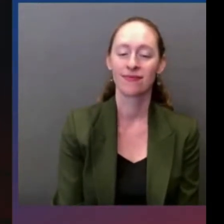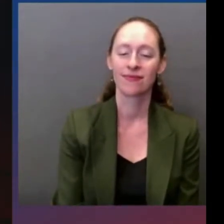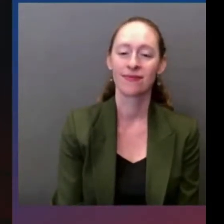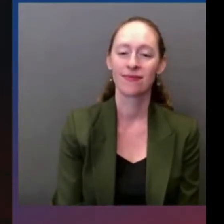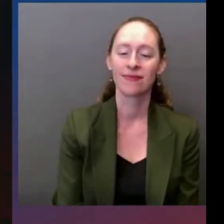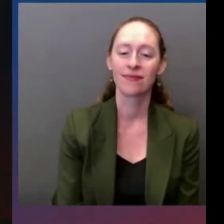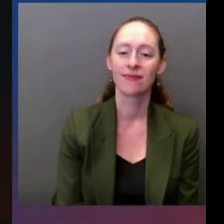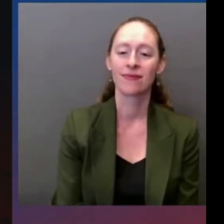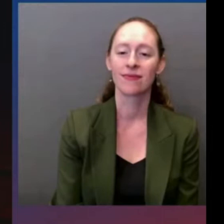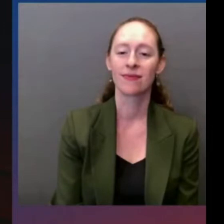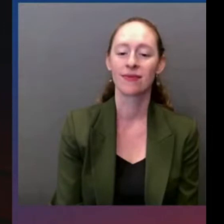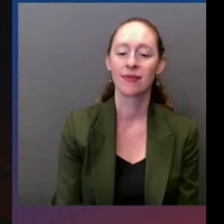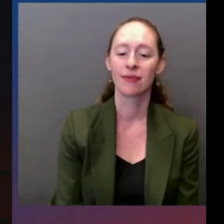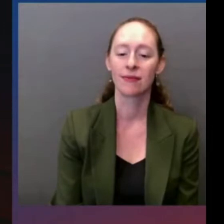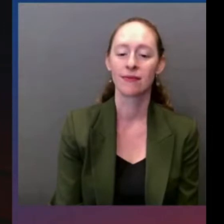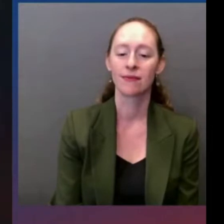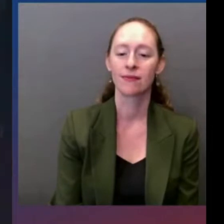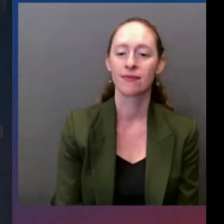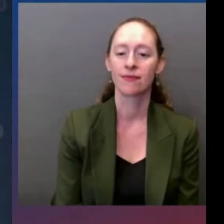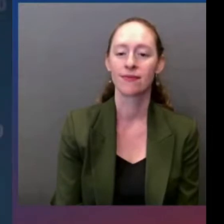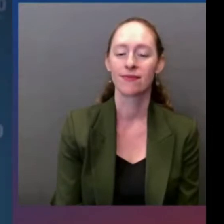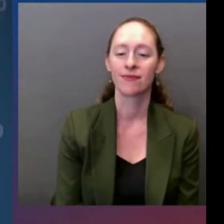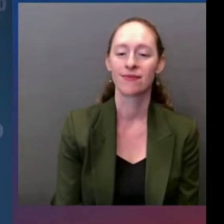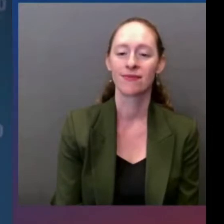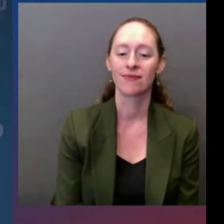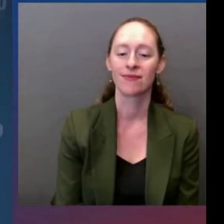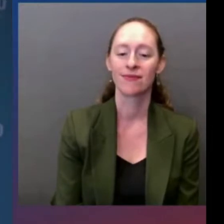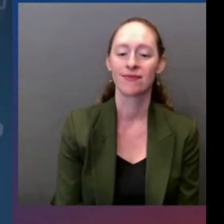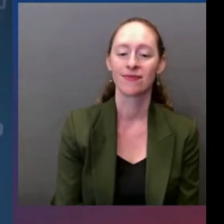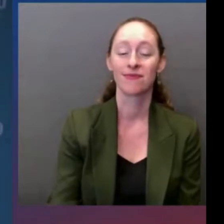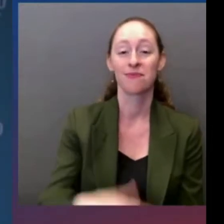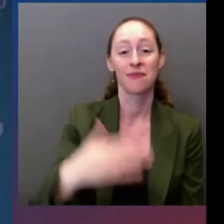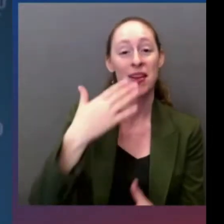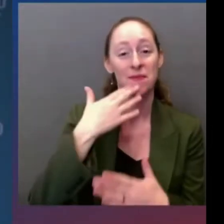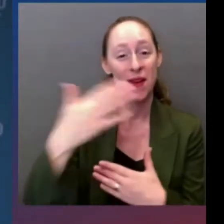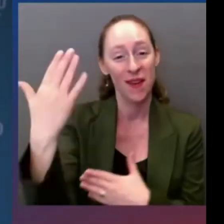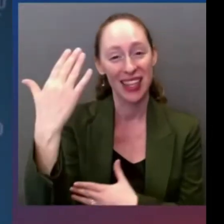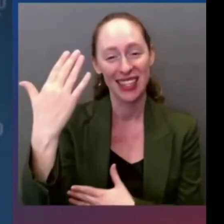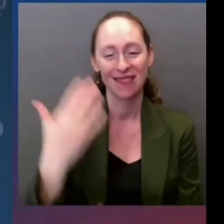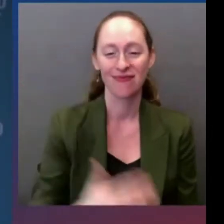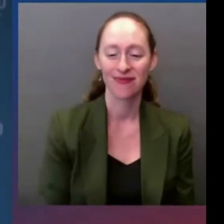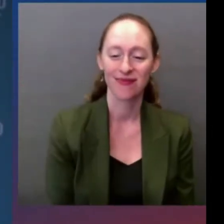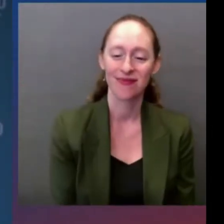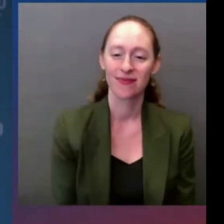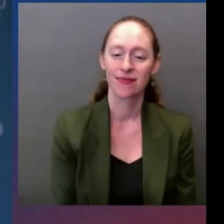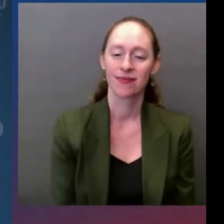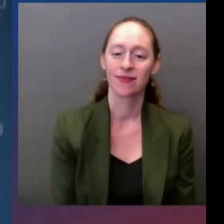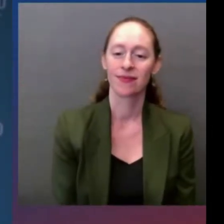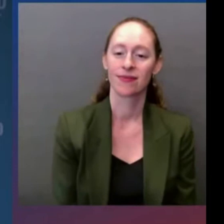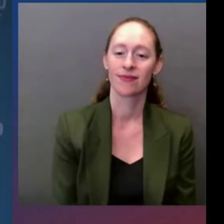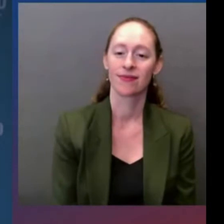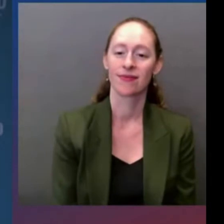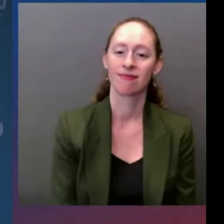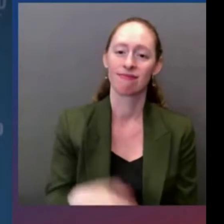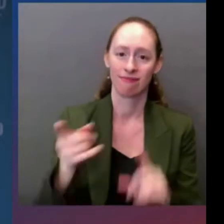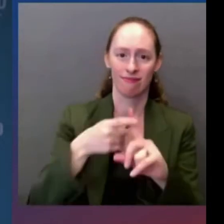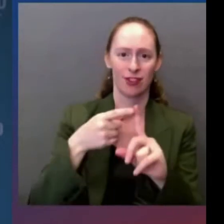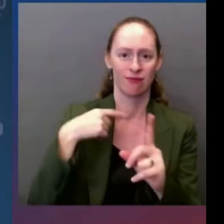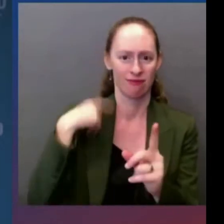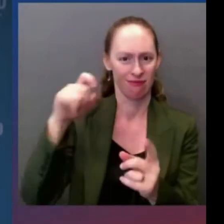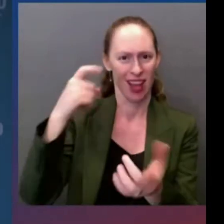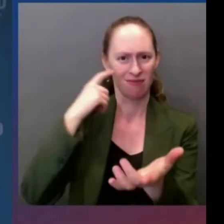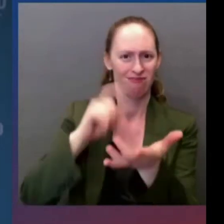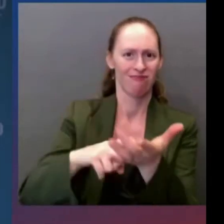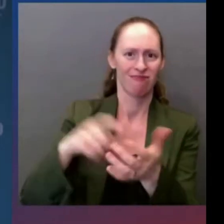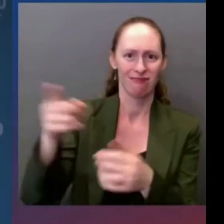Well, good morning, and I want to first thank the White House team for having me here today. You know, I have to start by acknowledging my